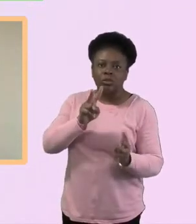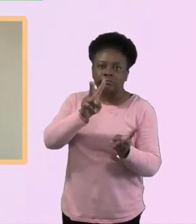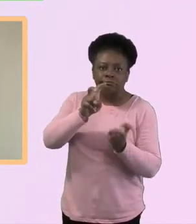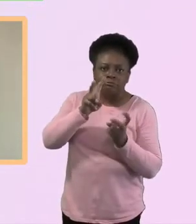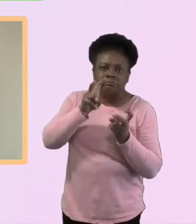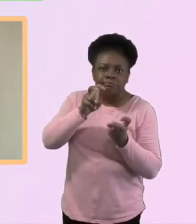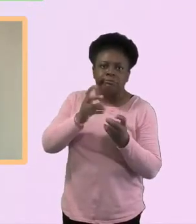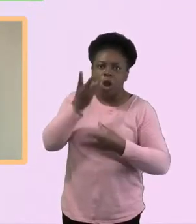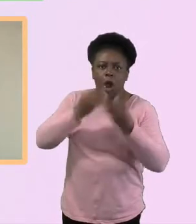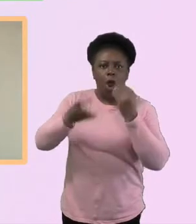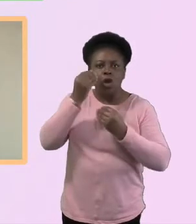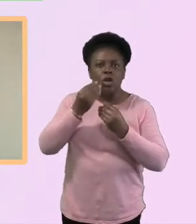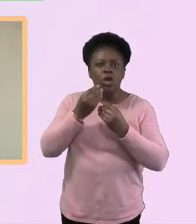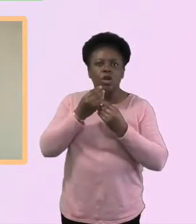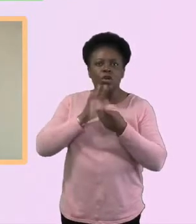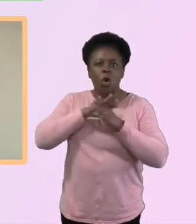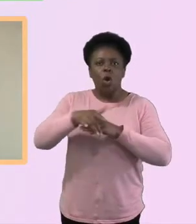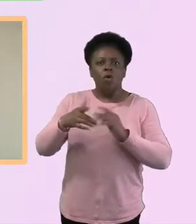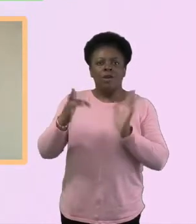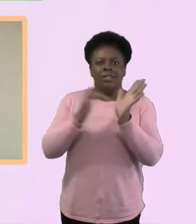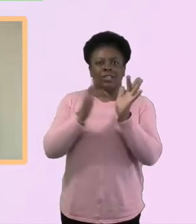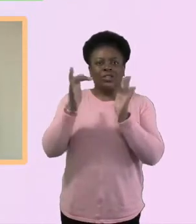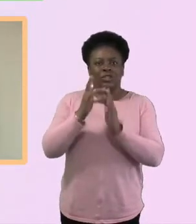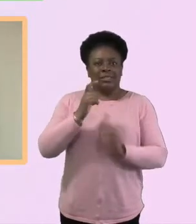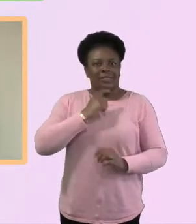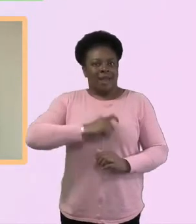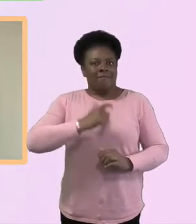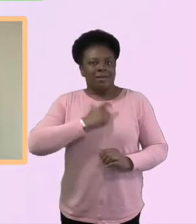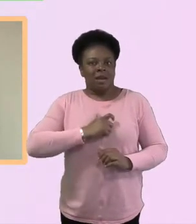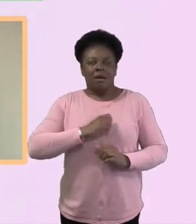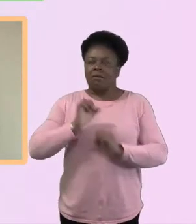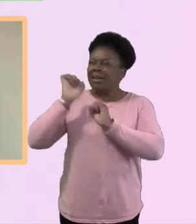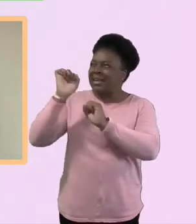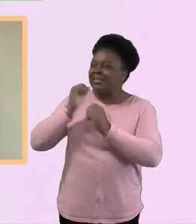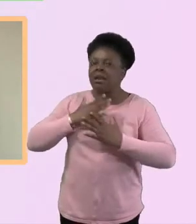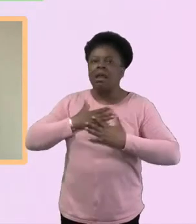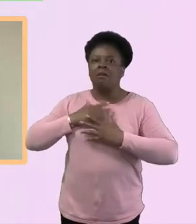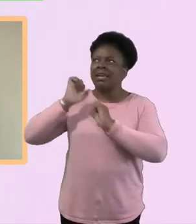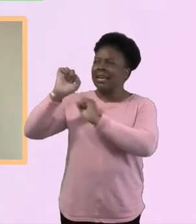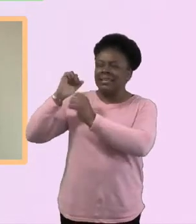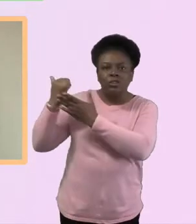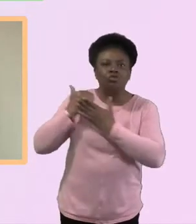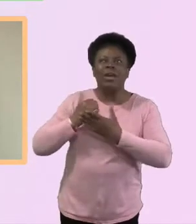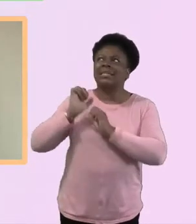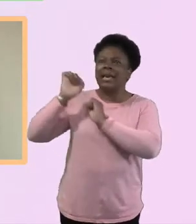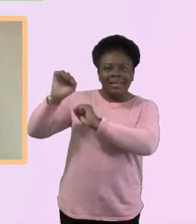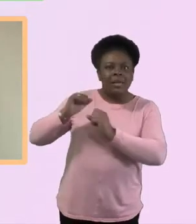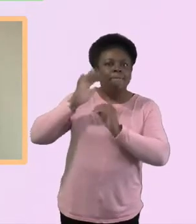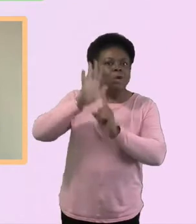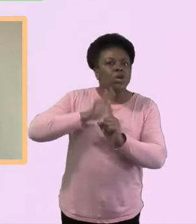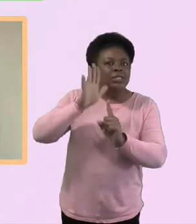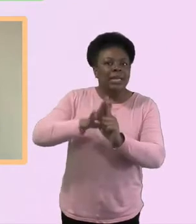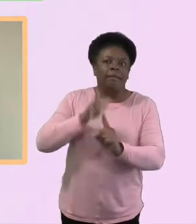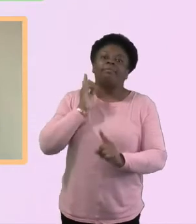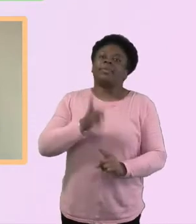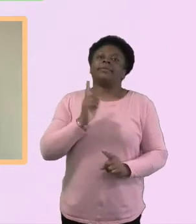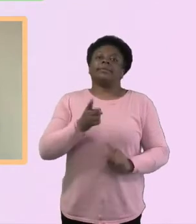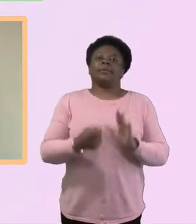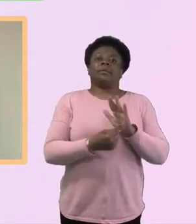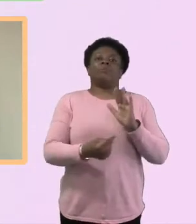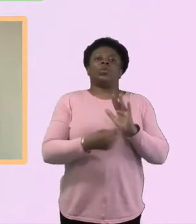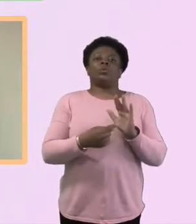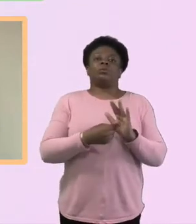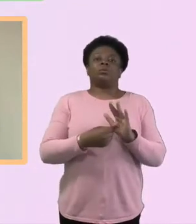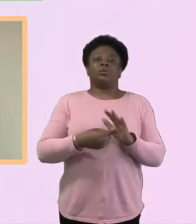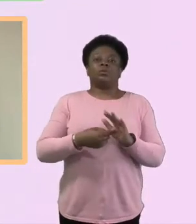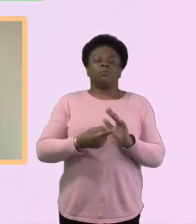is, about the love that he has, the grace, the mercy, then that's, worth it. And so I think it's learning to do something different,